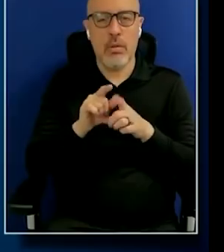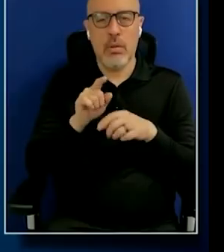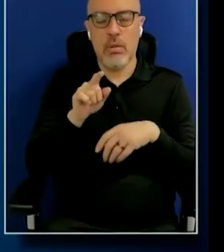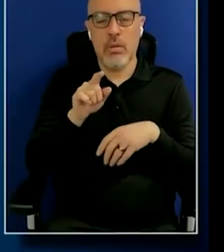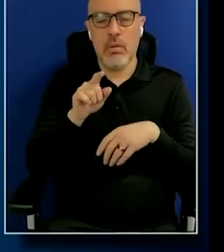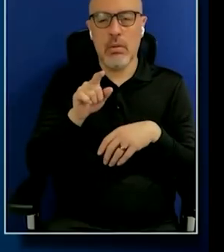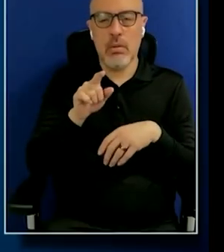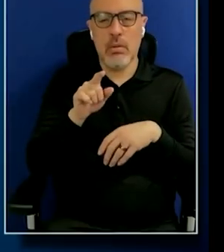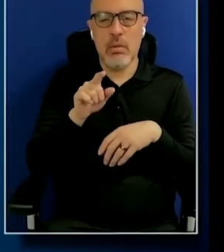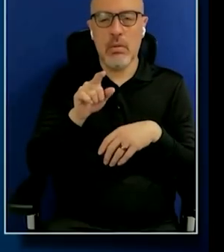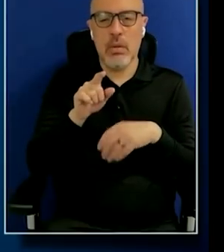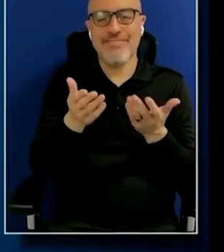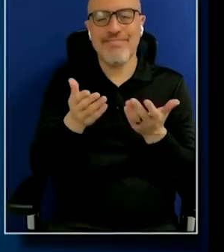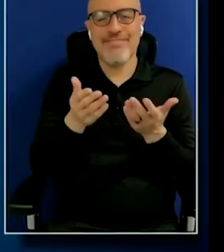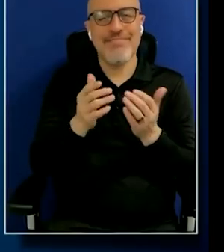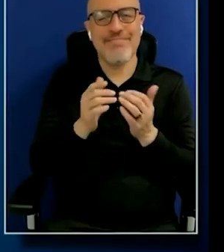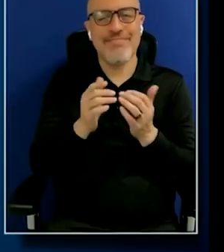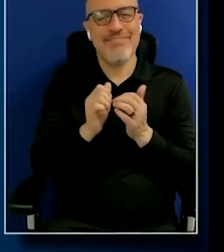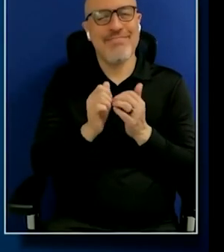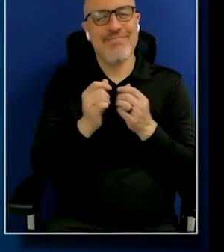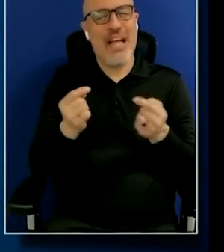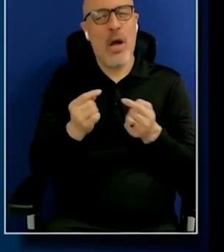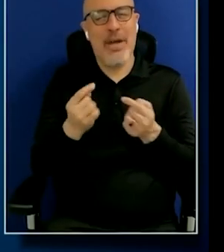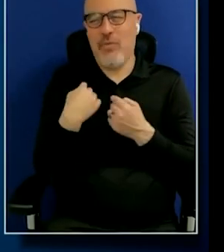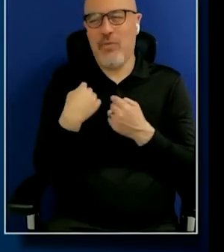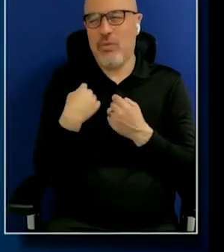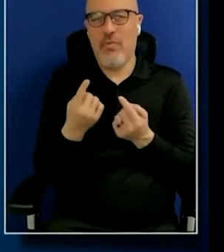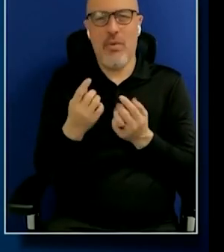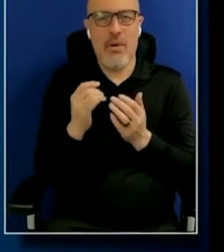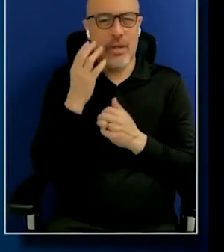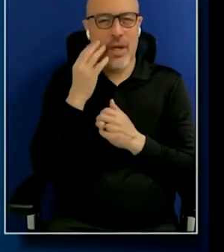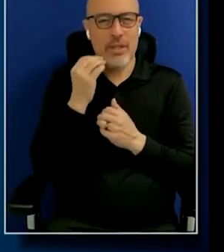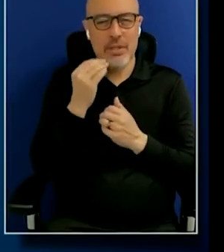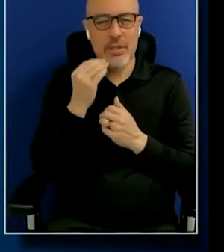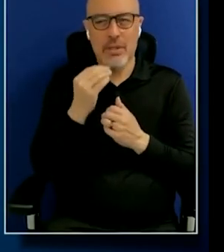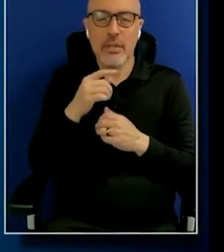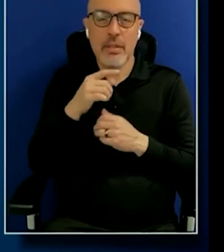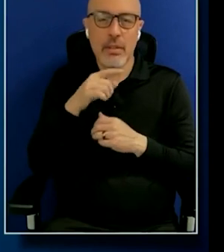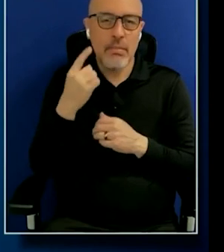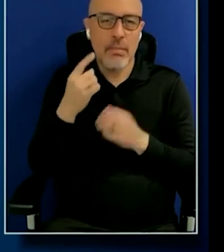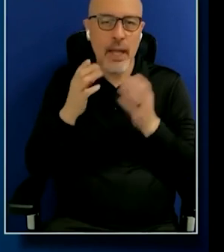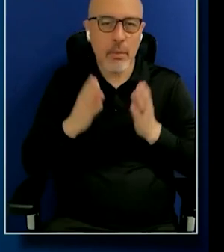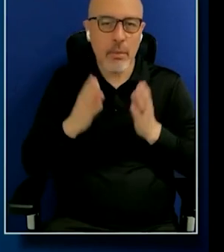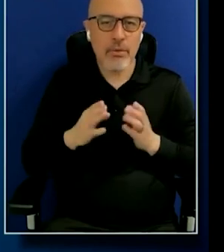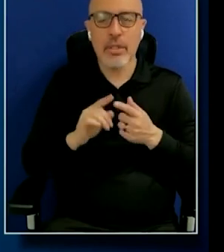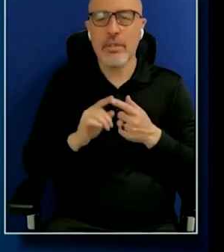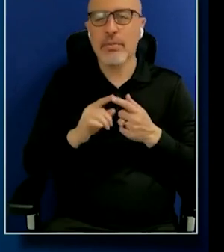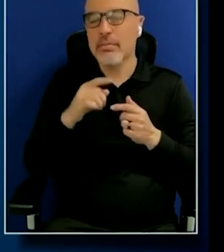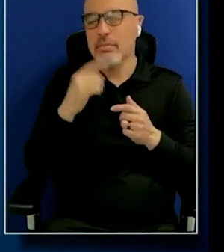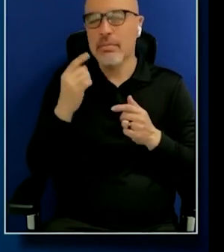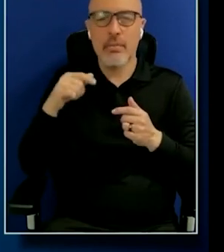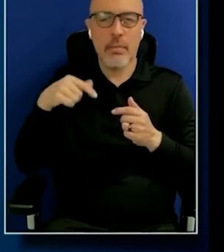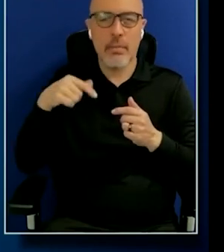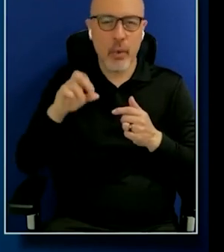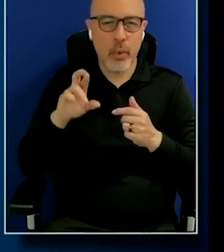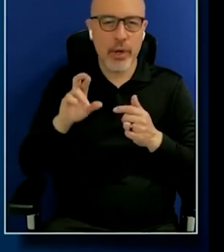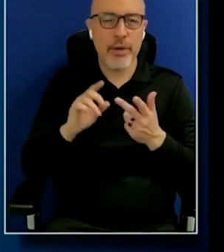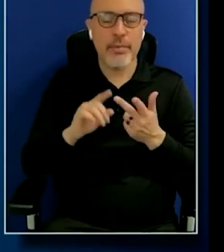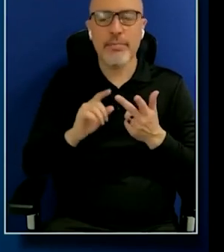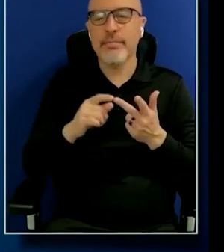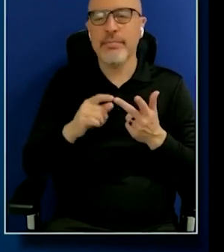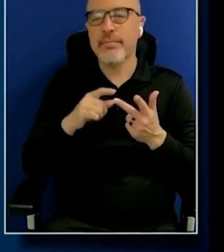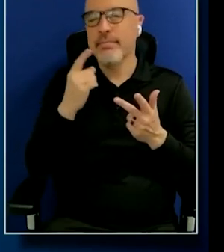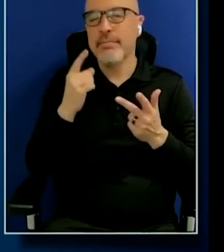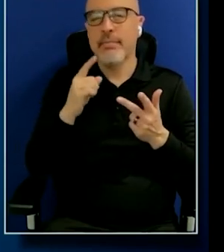The fact of, like, how painful this has been, and as a Black person, as a Black queer person, as a Black queer and trans